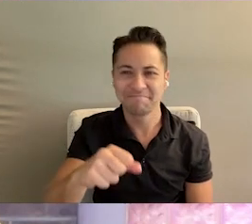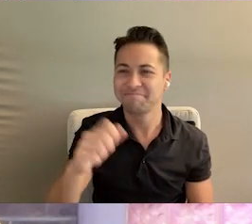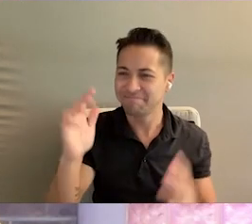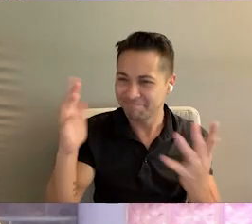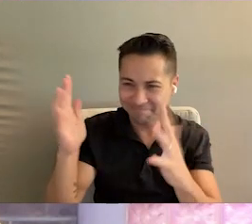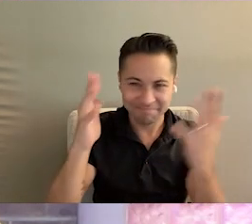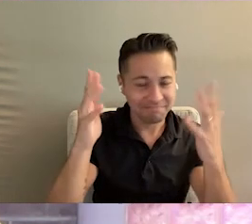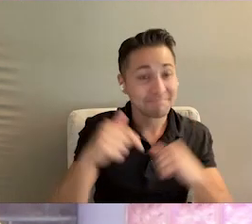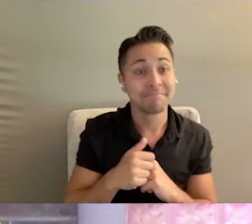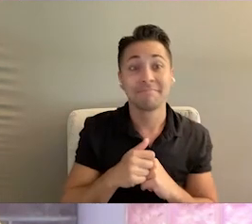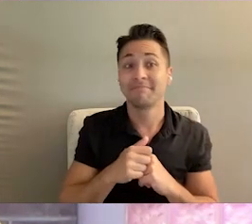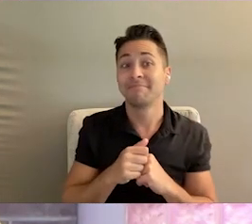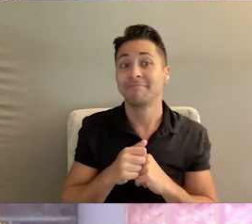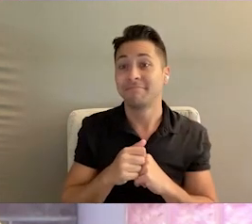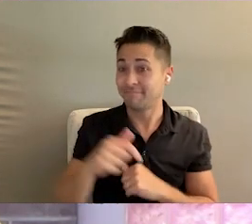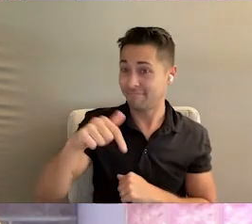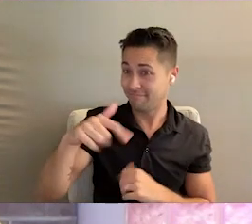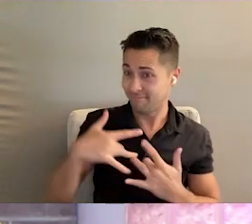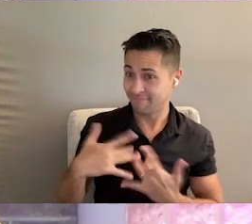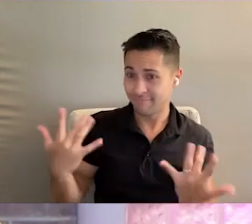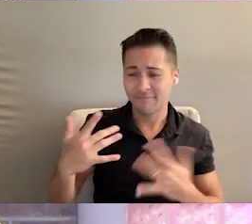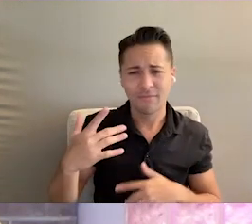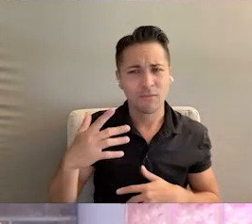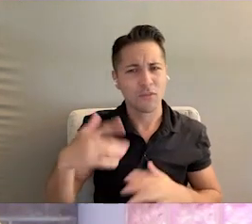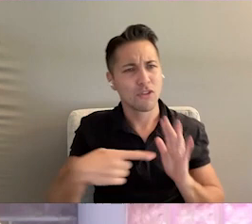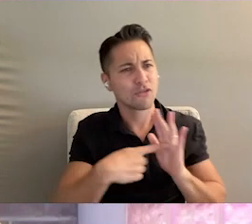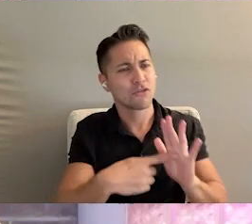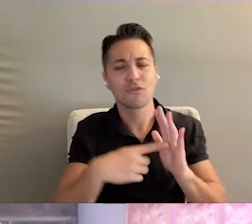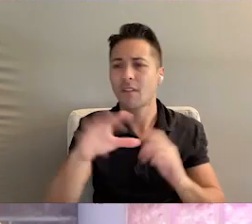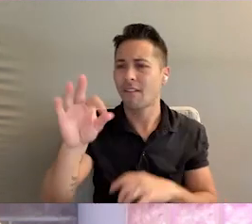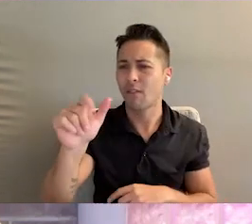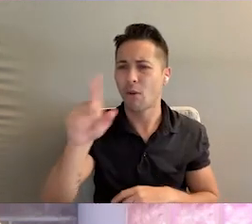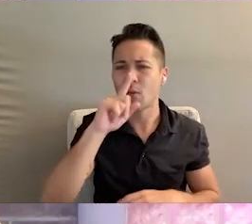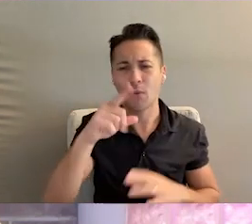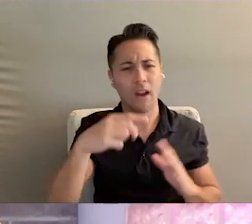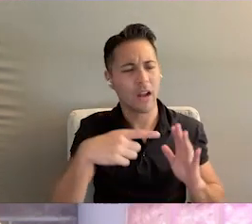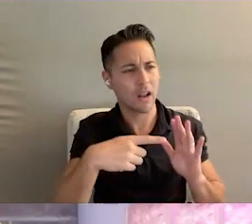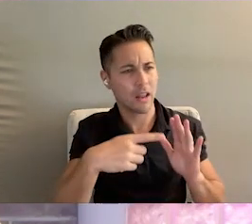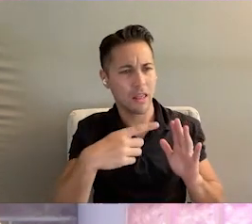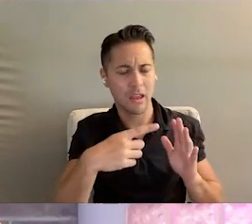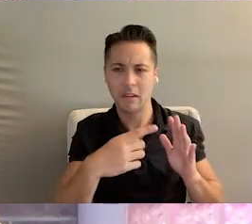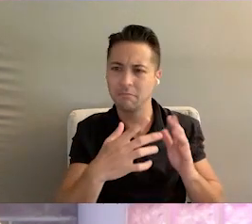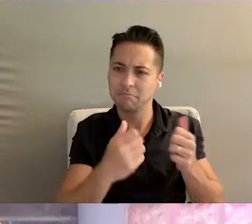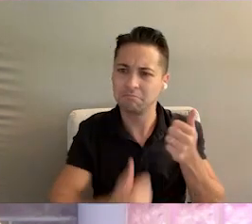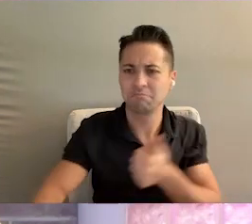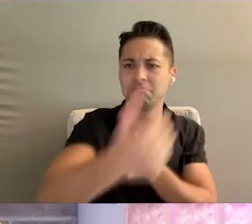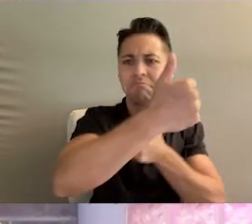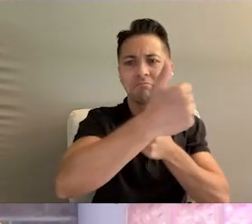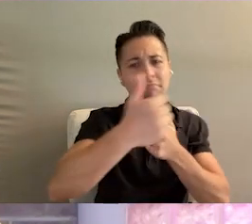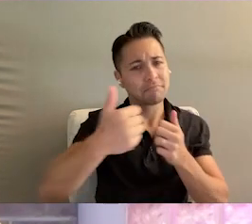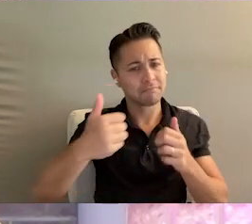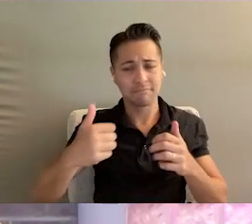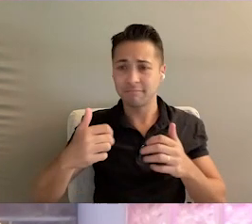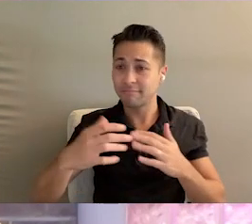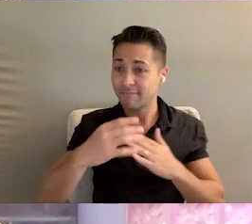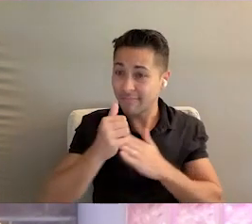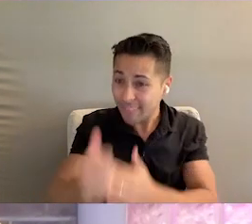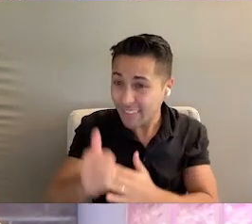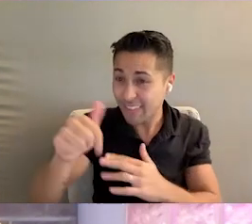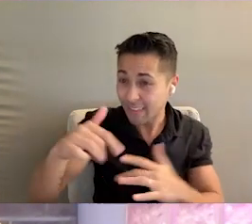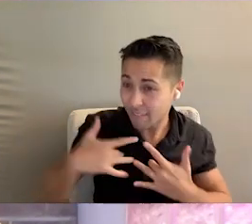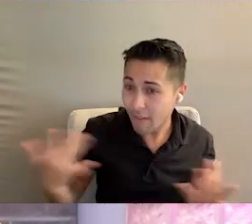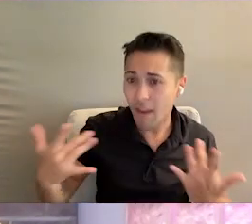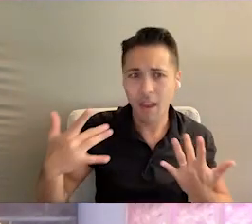This event is another example of how Florida is leading the way for hosting an event like this, not only in the country,